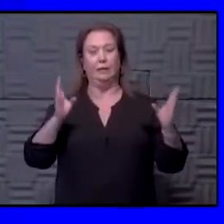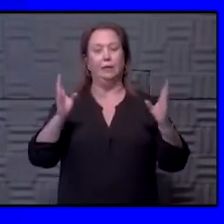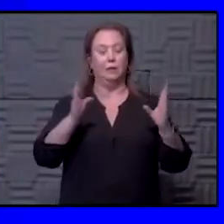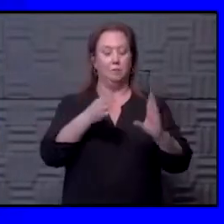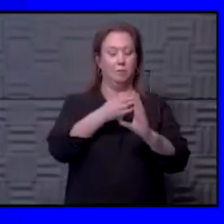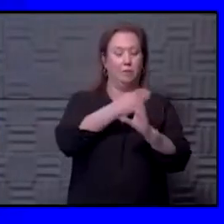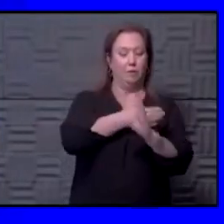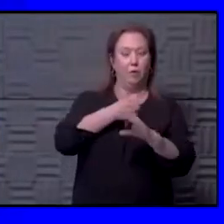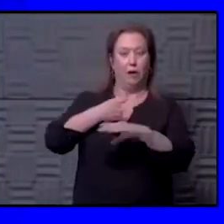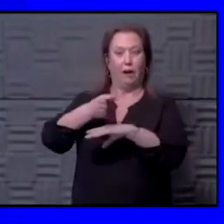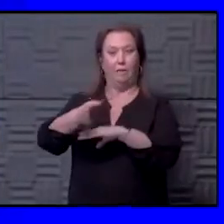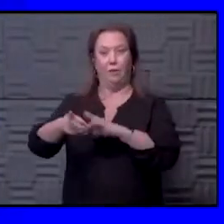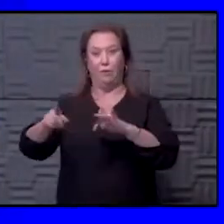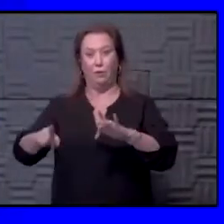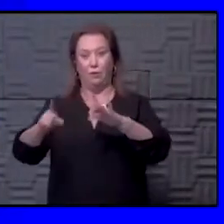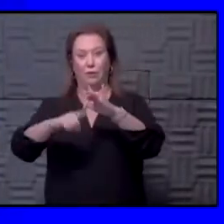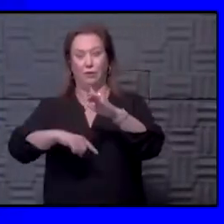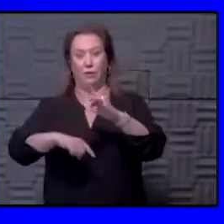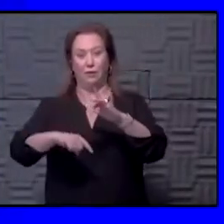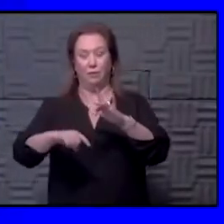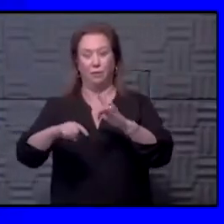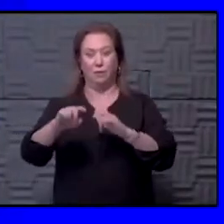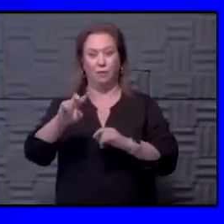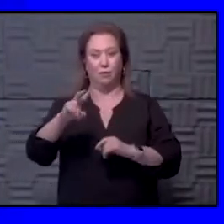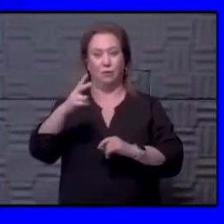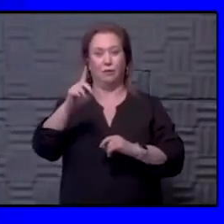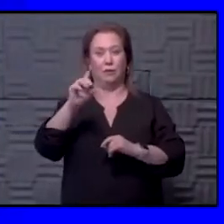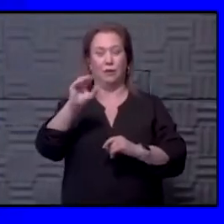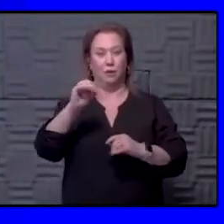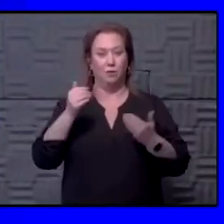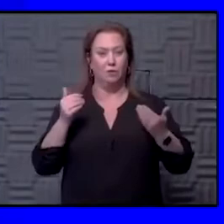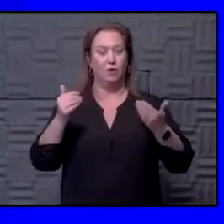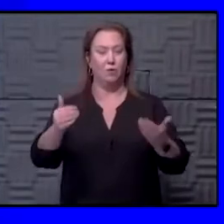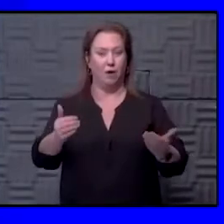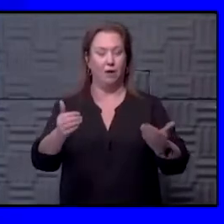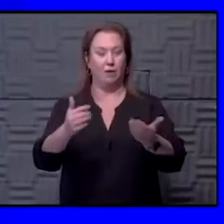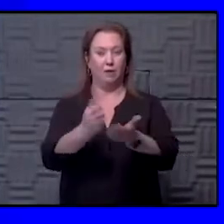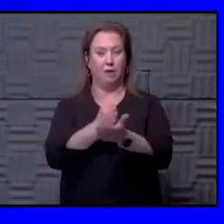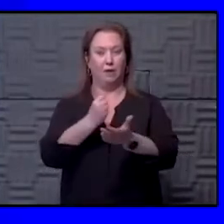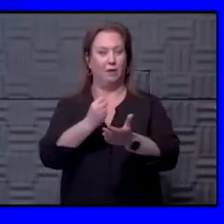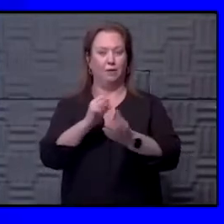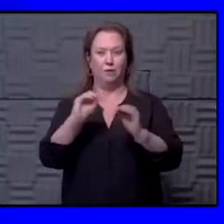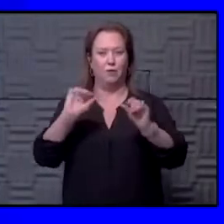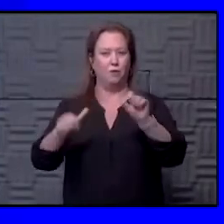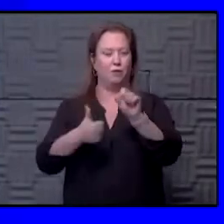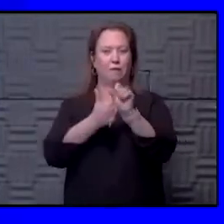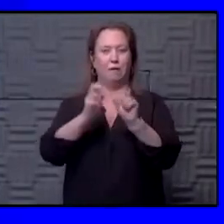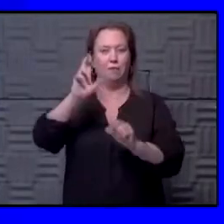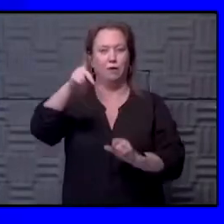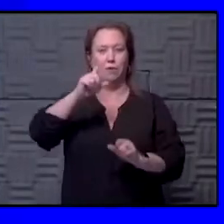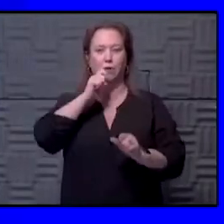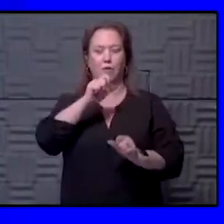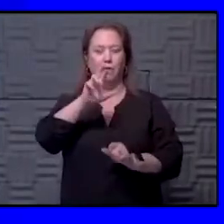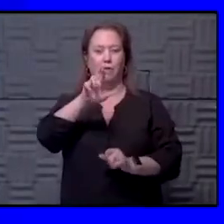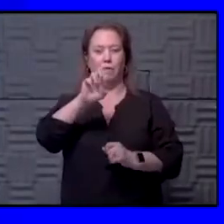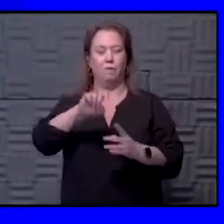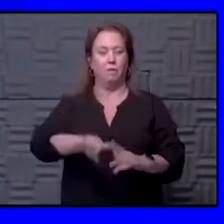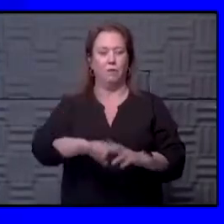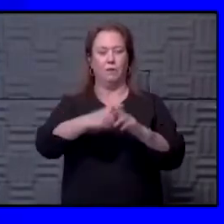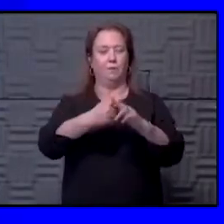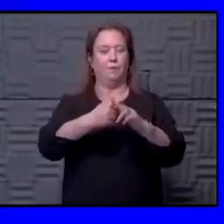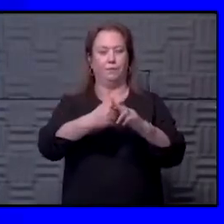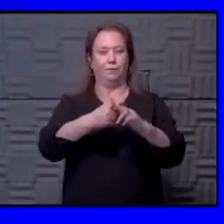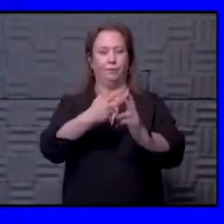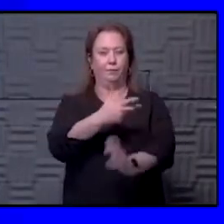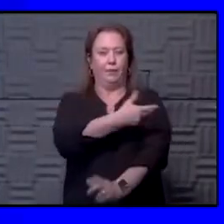dose. But if you do miss your scheduled dose, go ahead and get that. And there is no catch-up dosing. You don't have to restart the